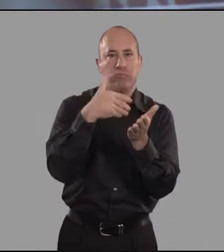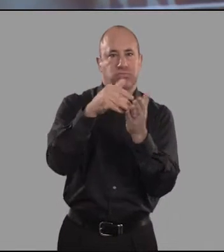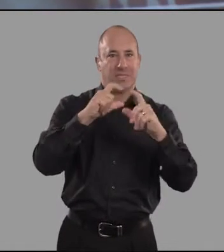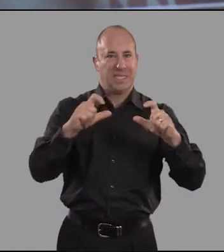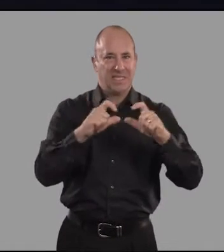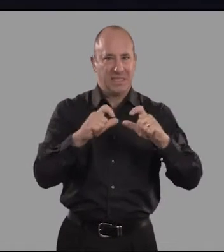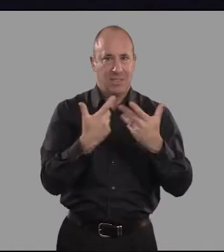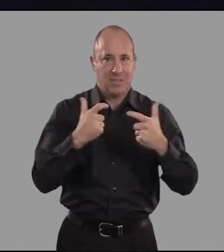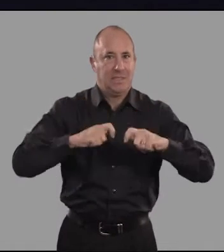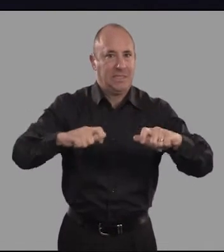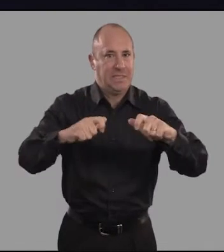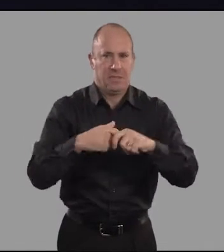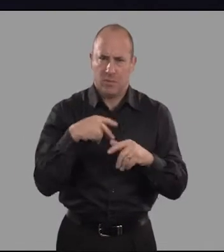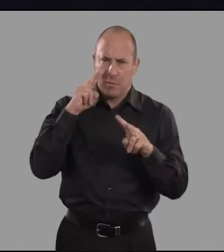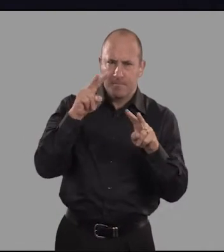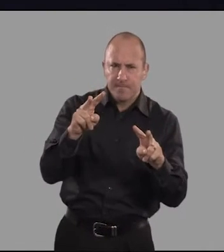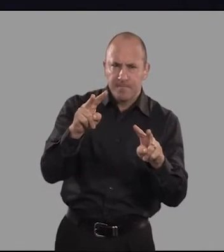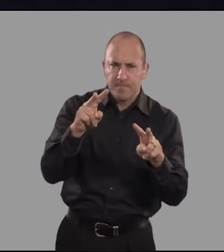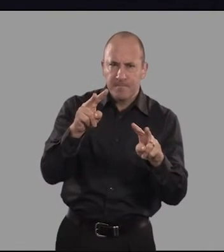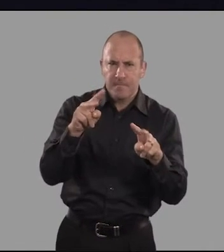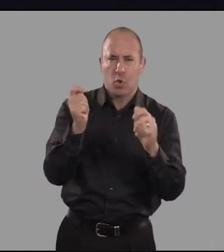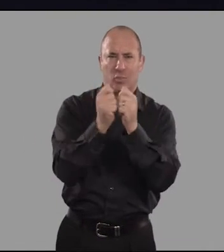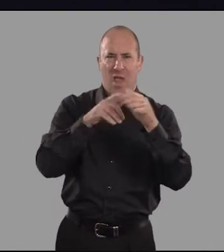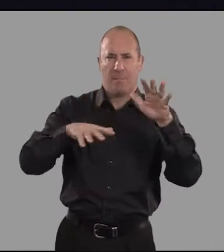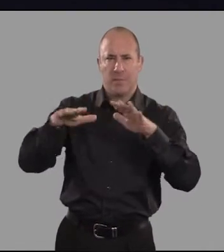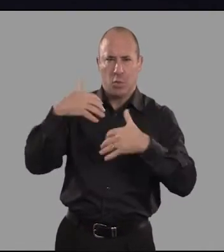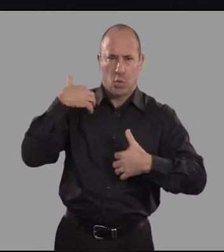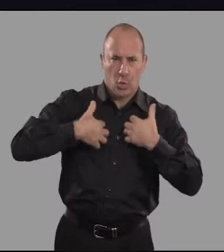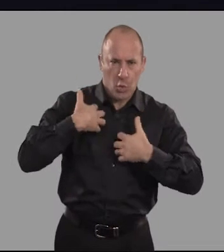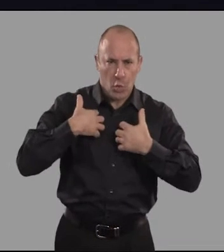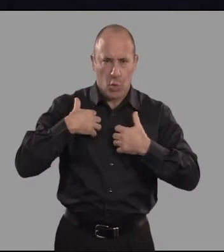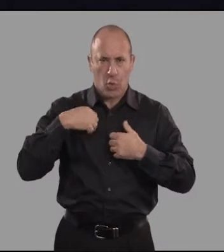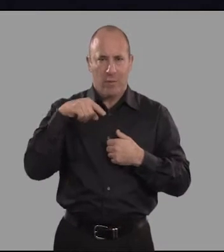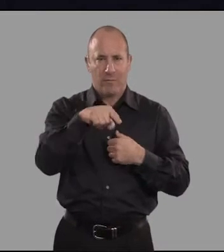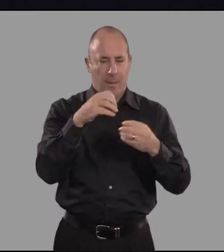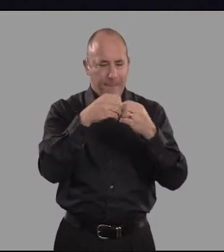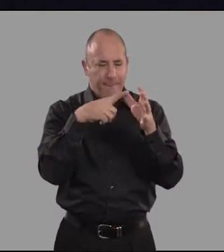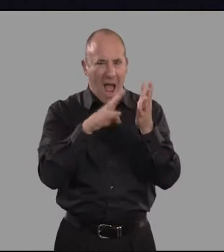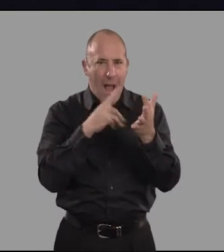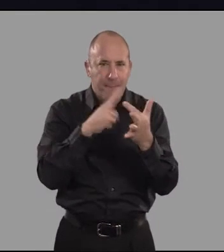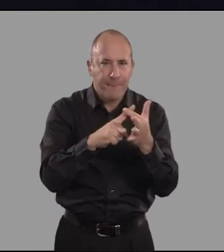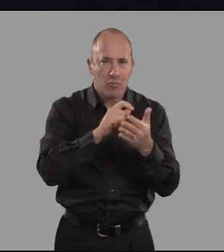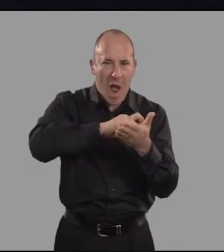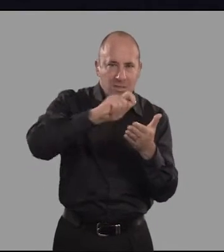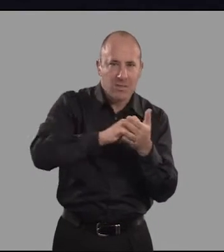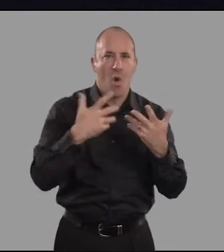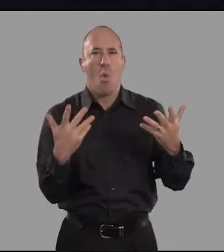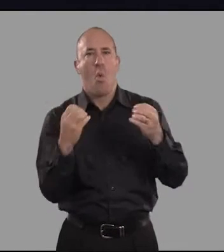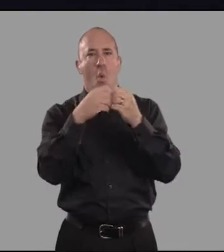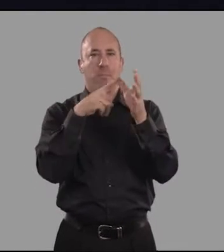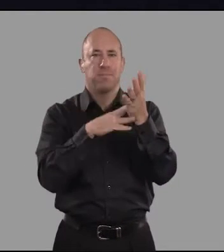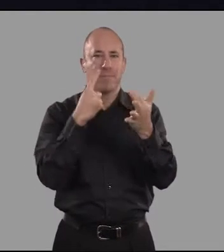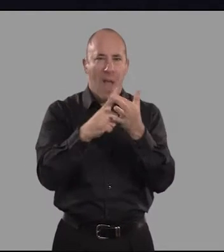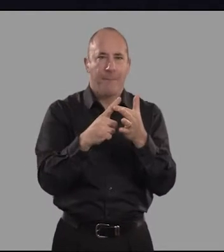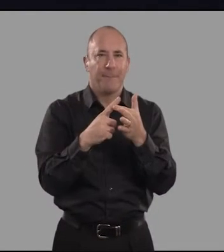survival. I've noticed a definite lack of interest from the mainstream press when the work is from a BAME writer or predominantly